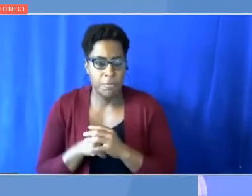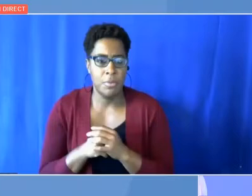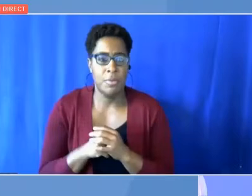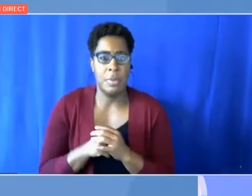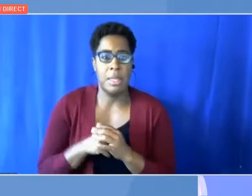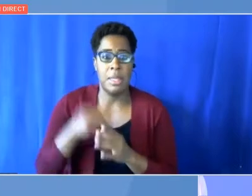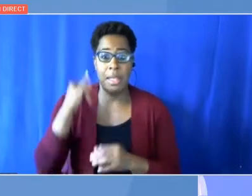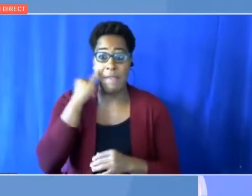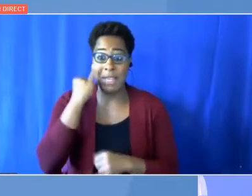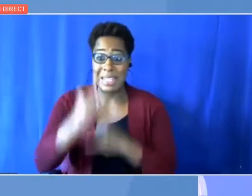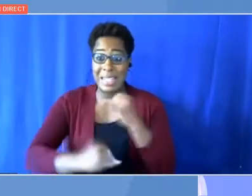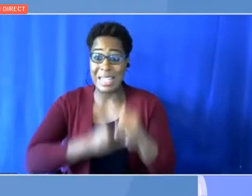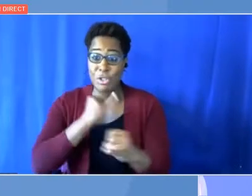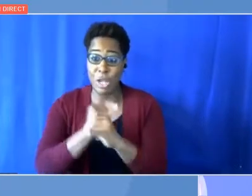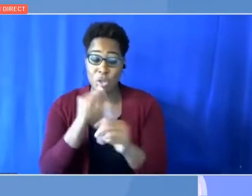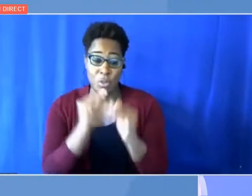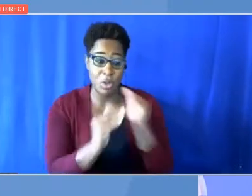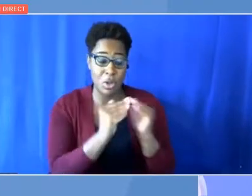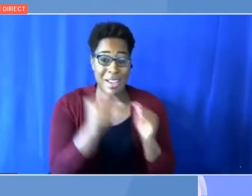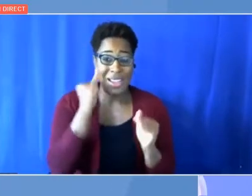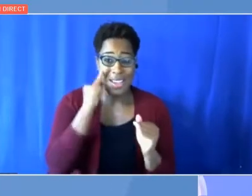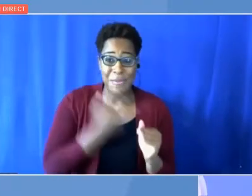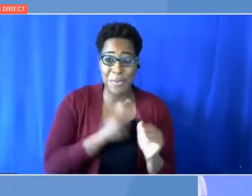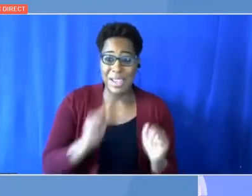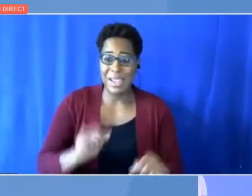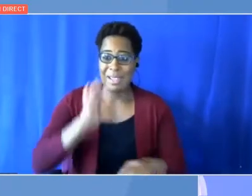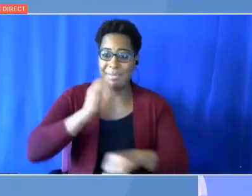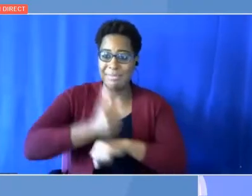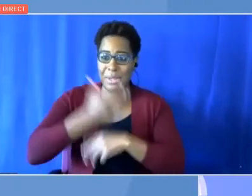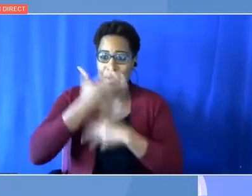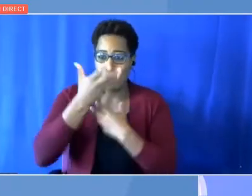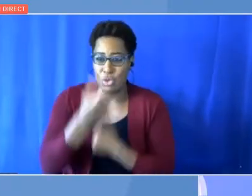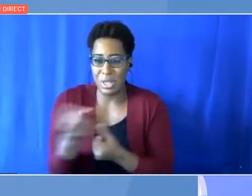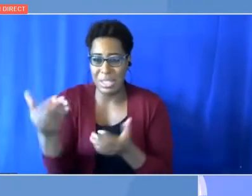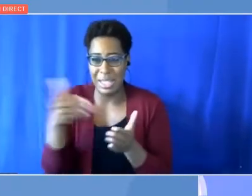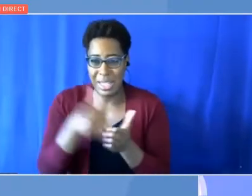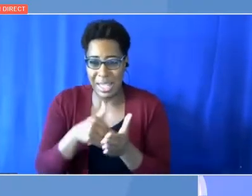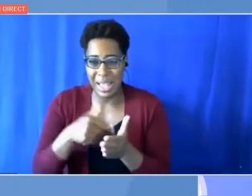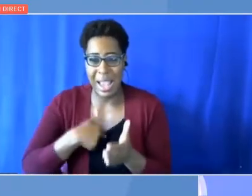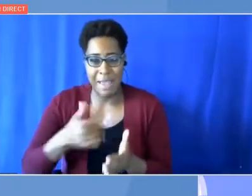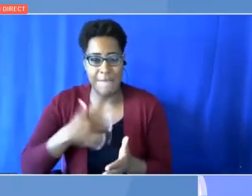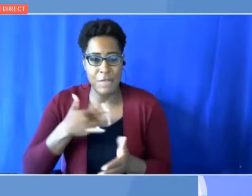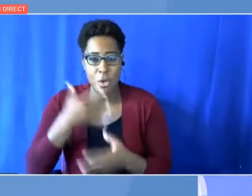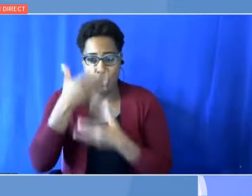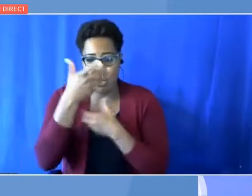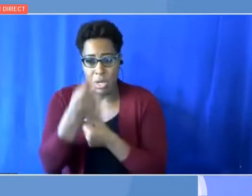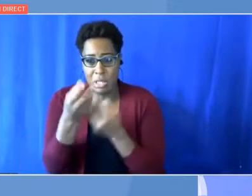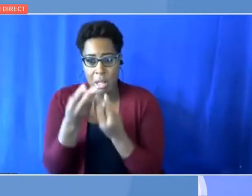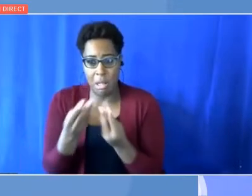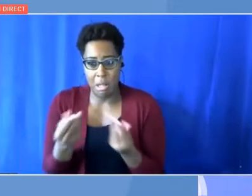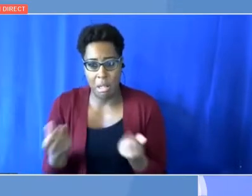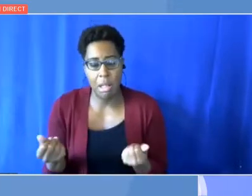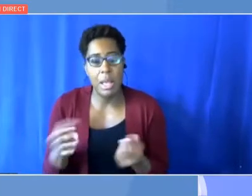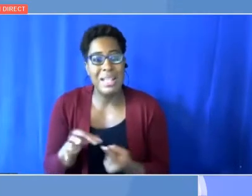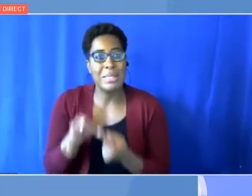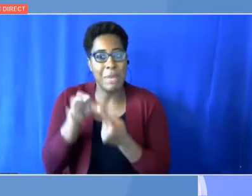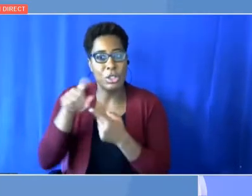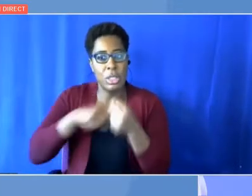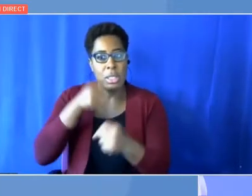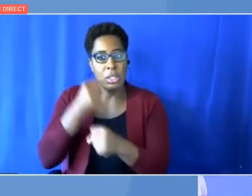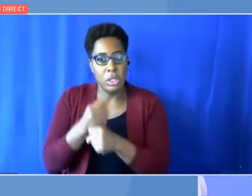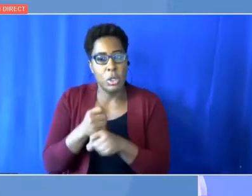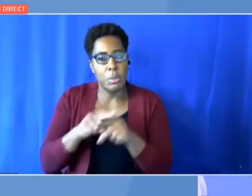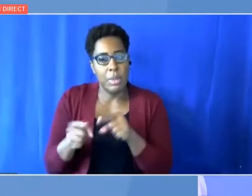community, to restore trust. Because I think trust has been lost, well, this year, definitely, but over the last few years,